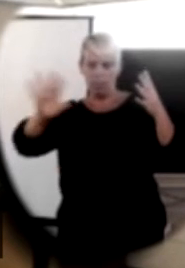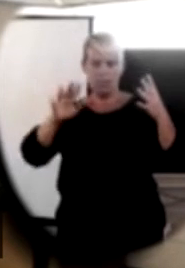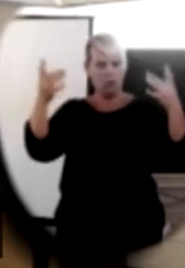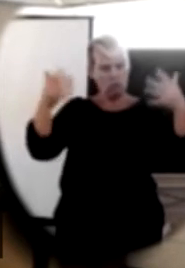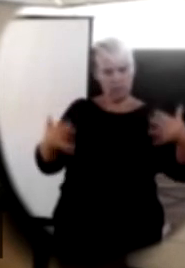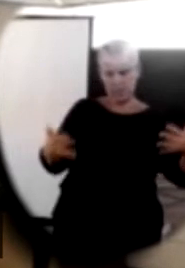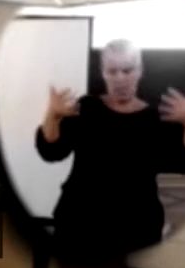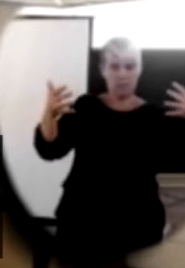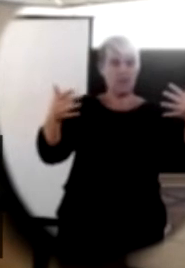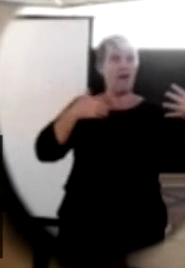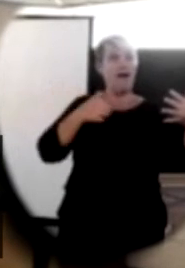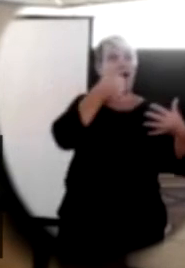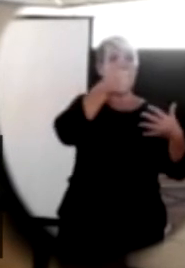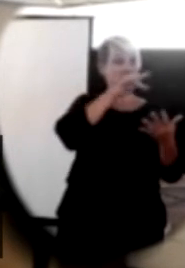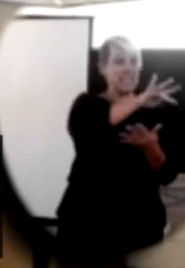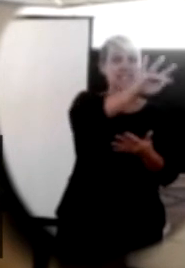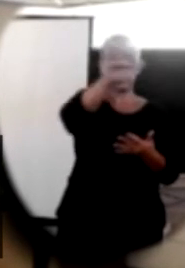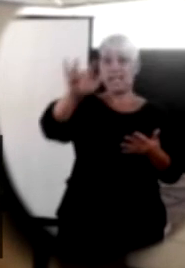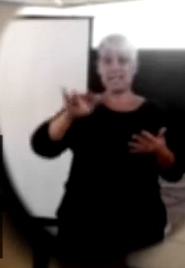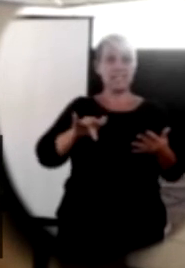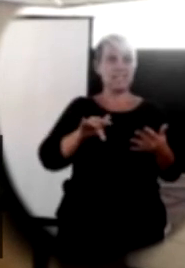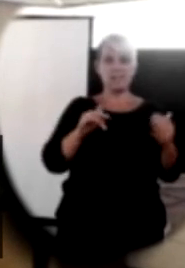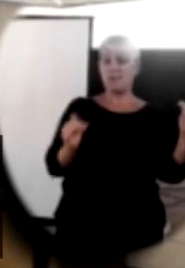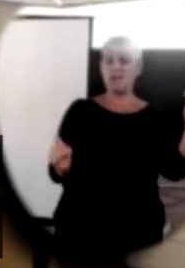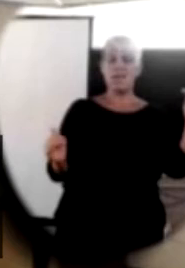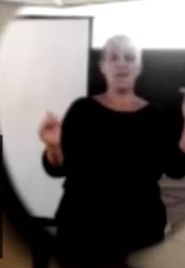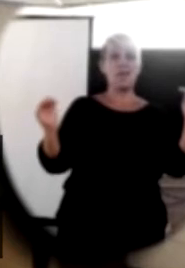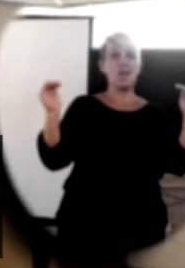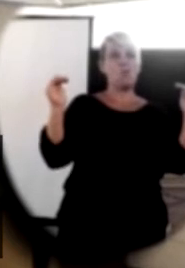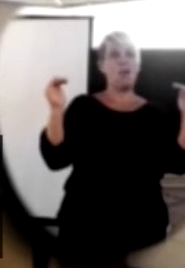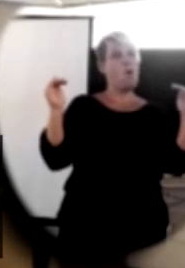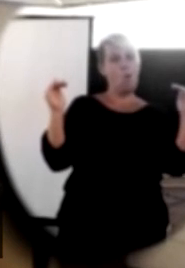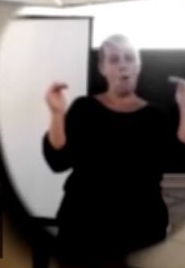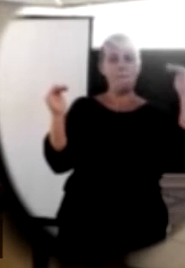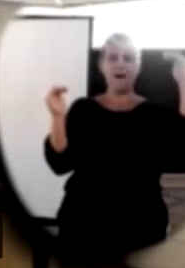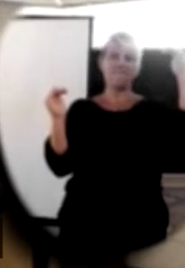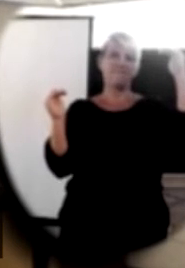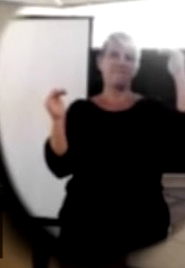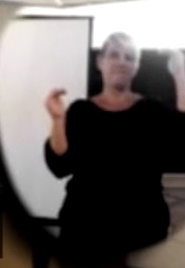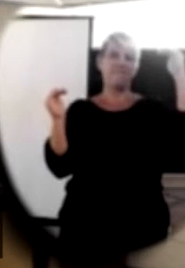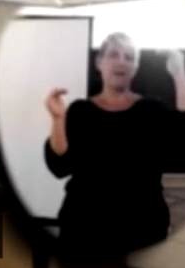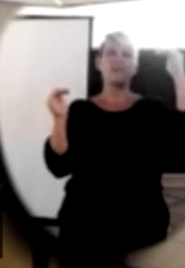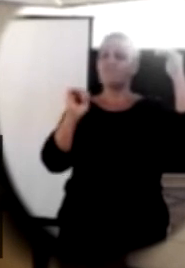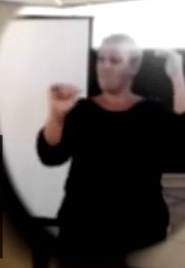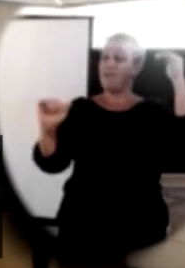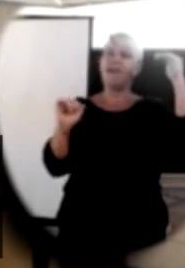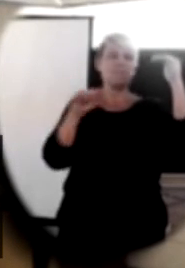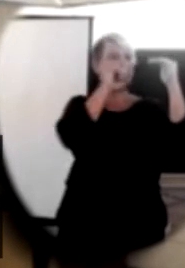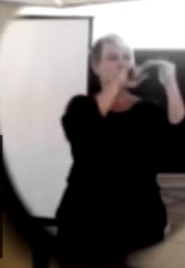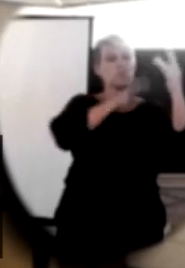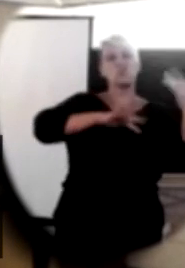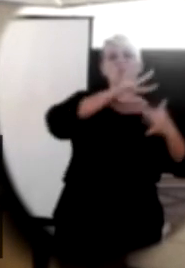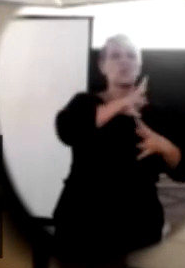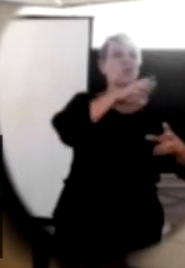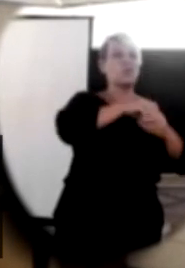six centres, we found that they were either equal to or above average in their social inclusion. So, we were